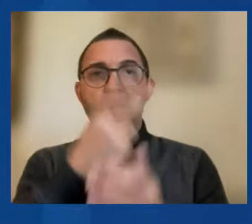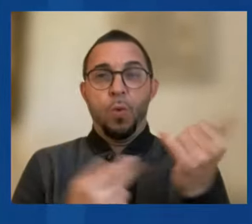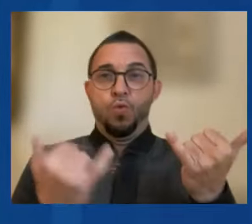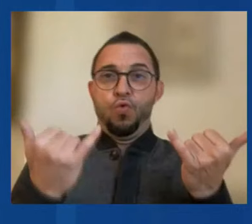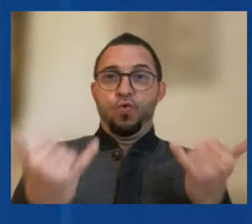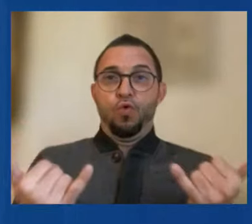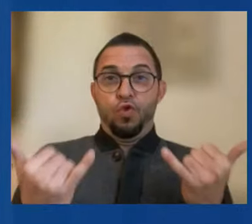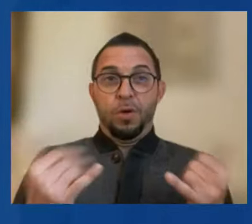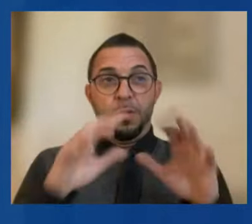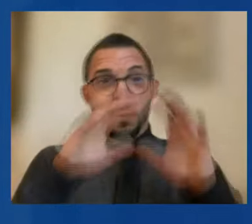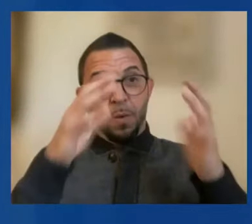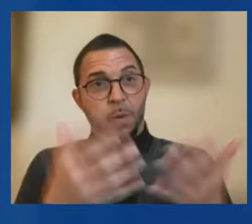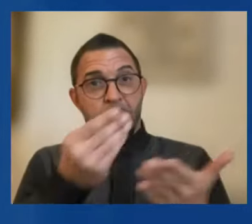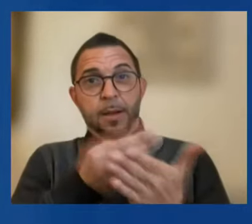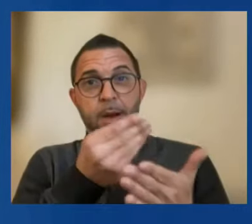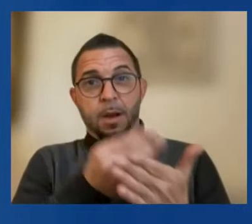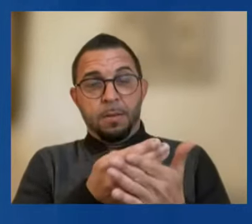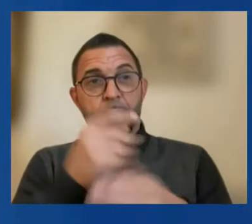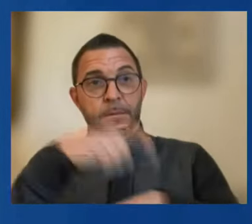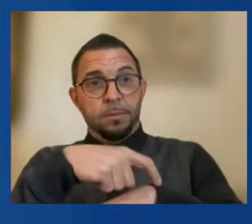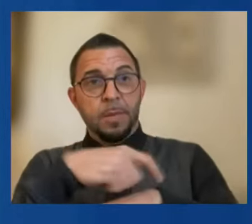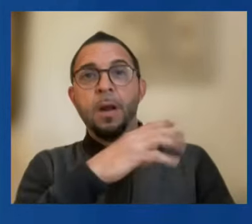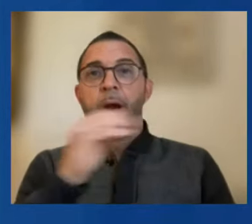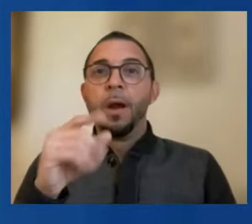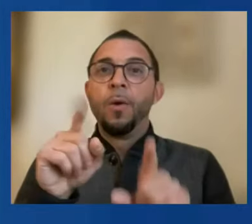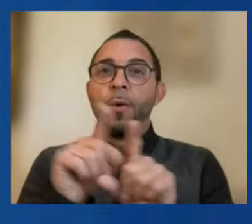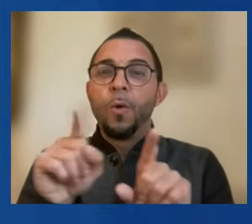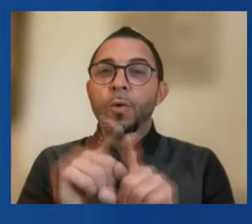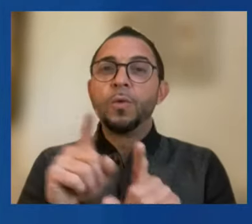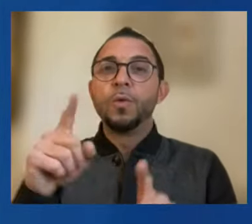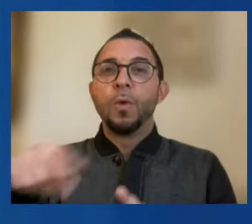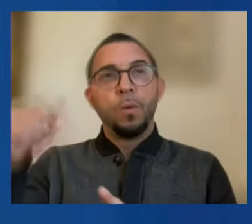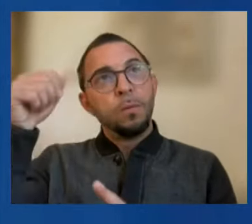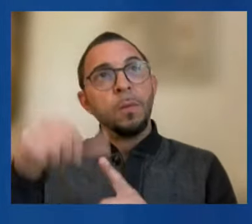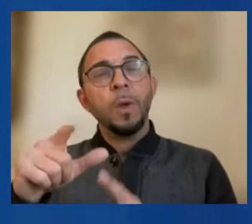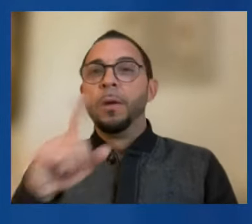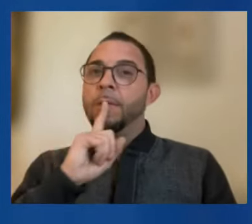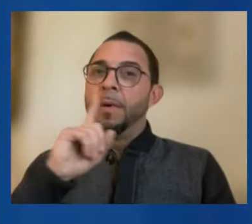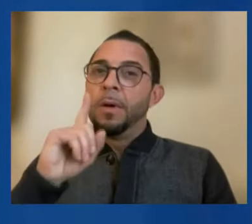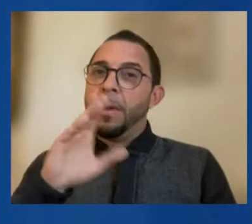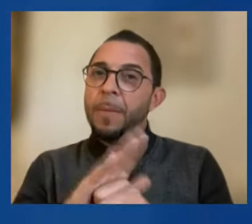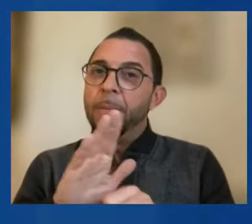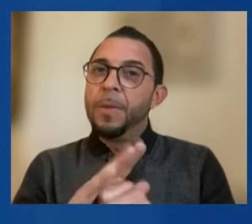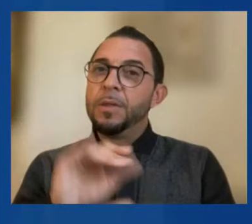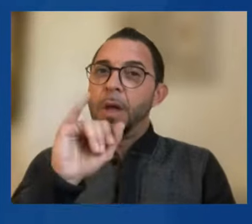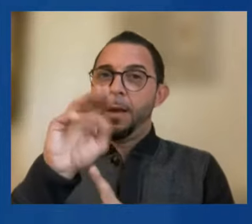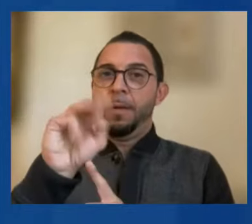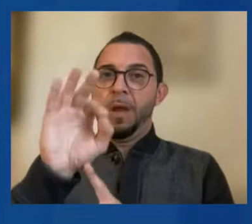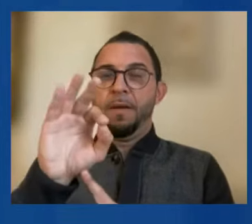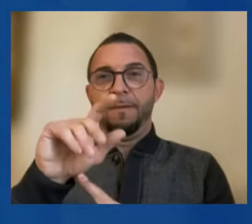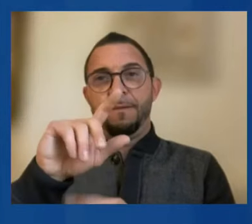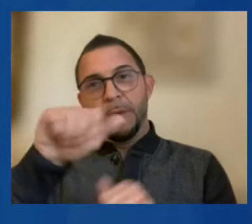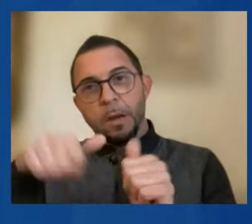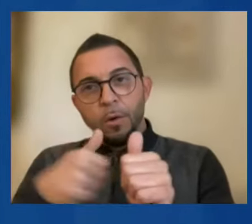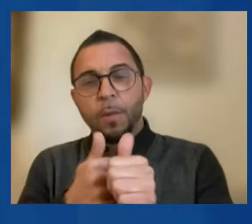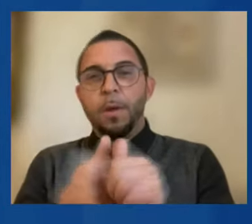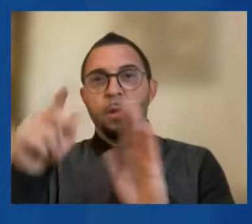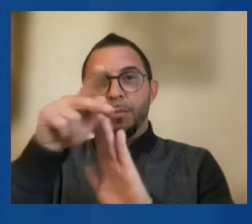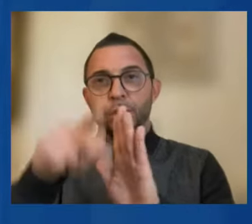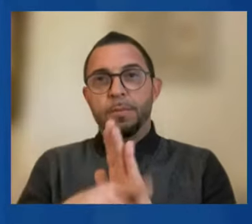economy and also members' commitments to the IMF's underlying principles and objectives.